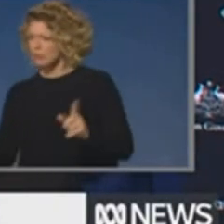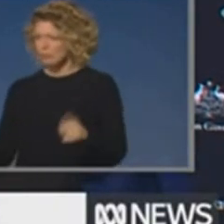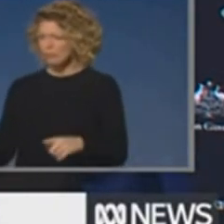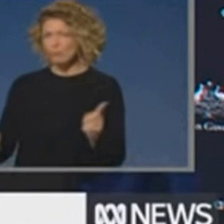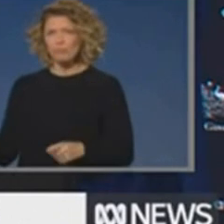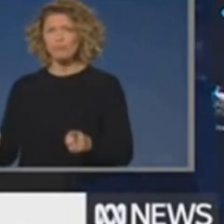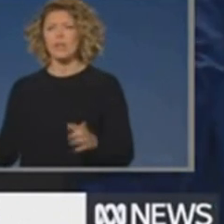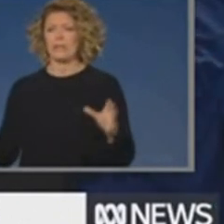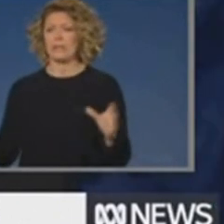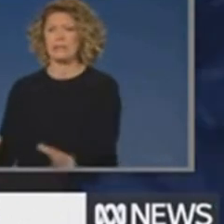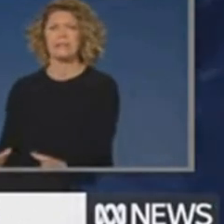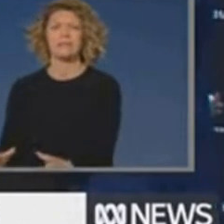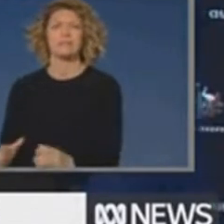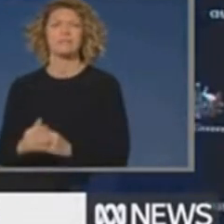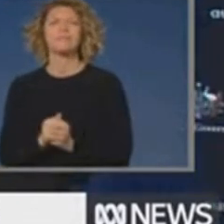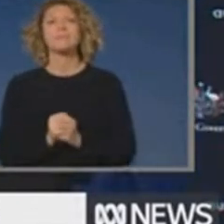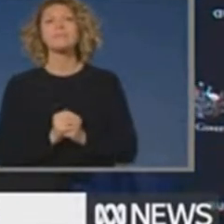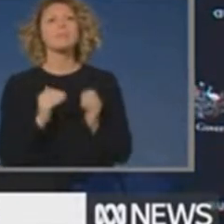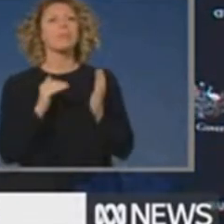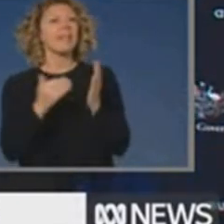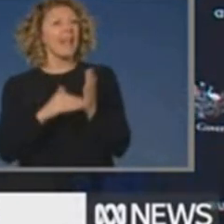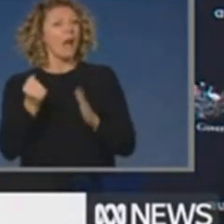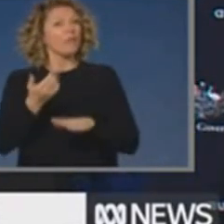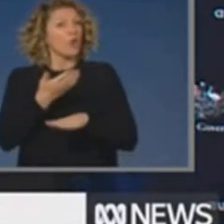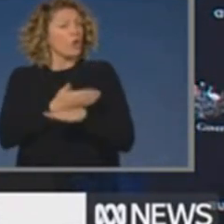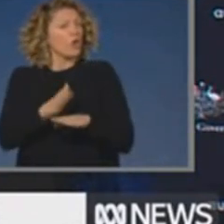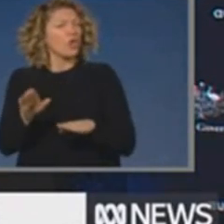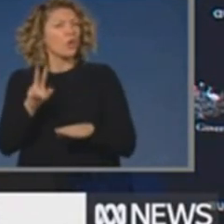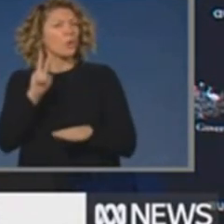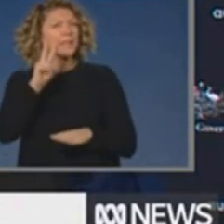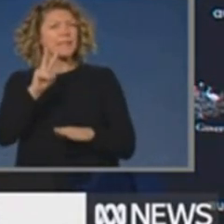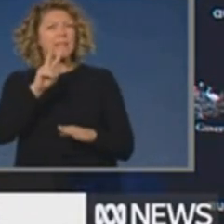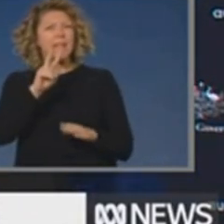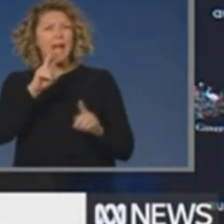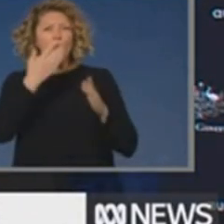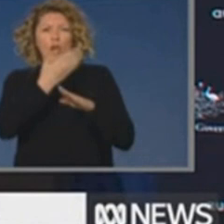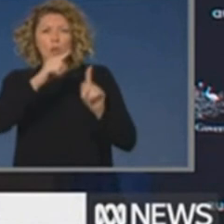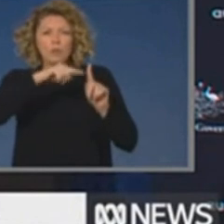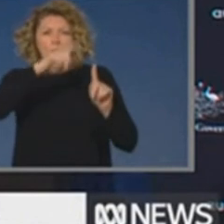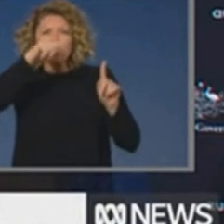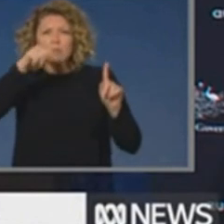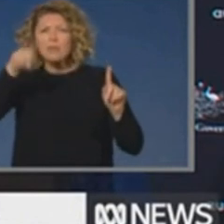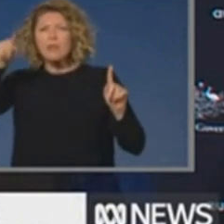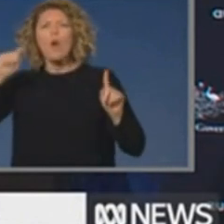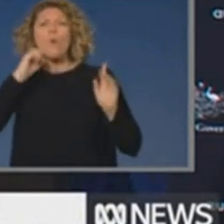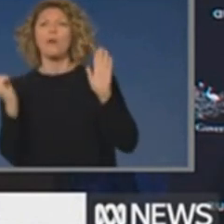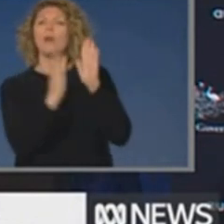This is a new measure and we have this in the modelling paper that will be published on the Doherty website